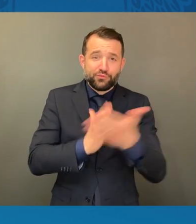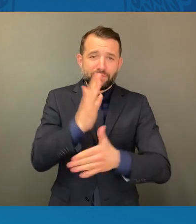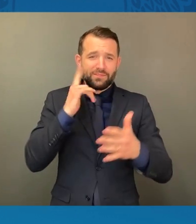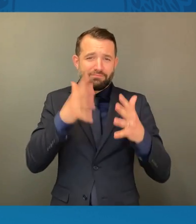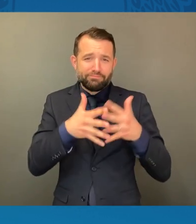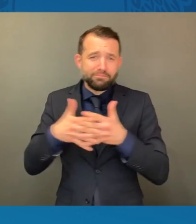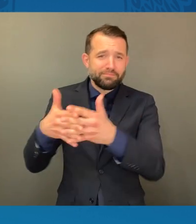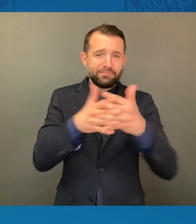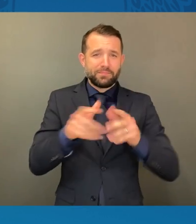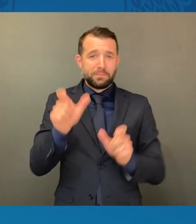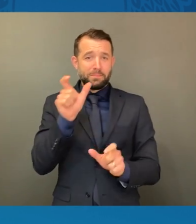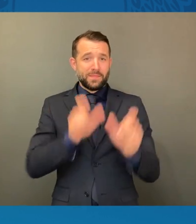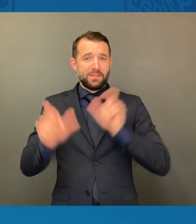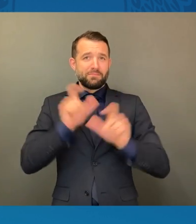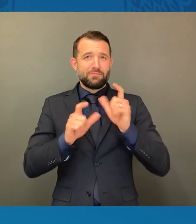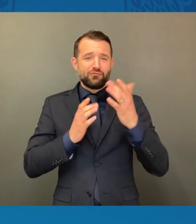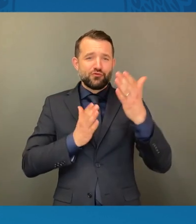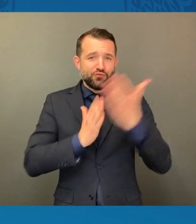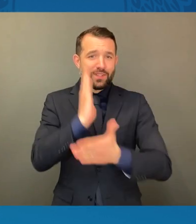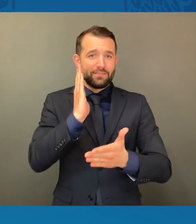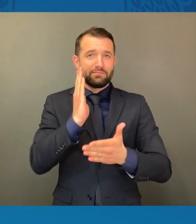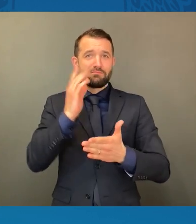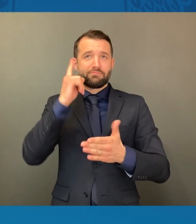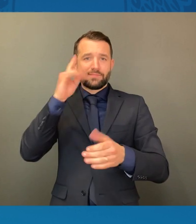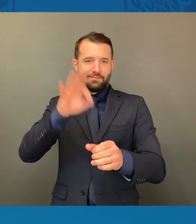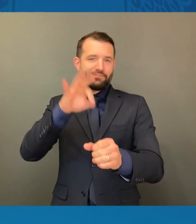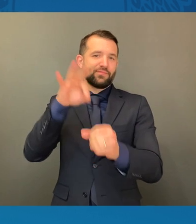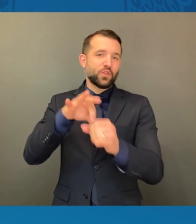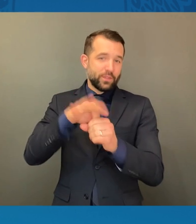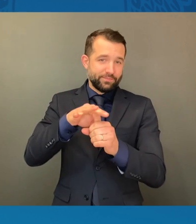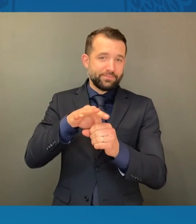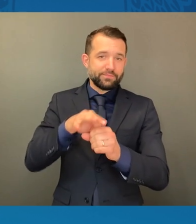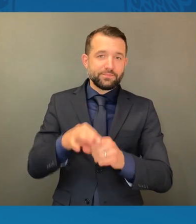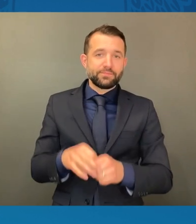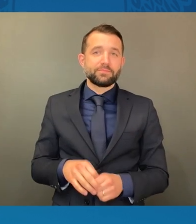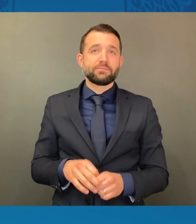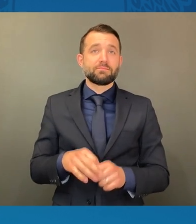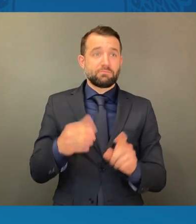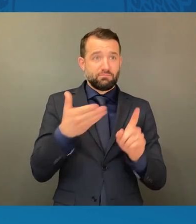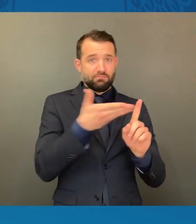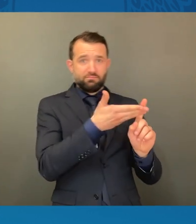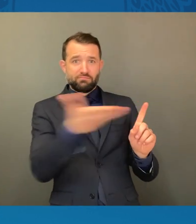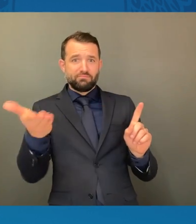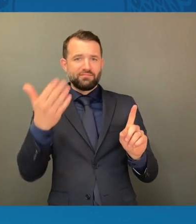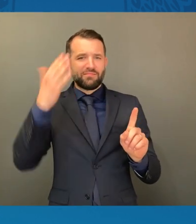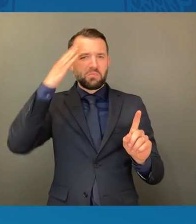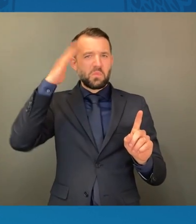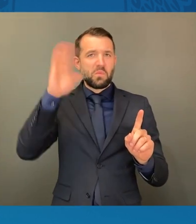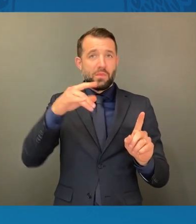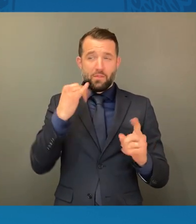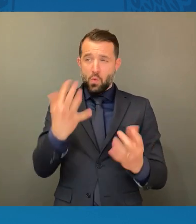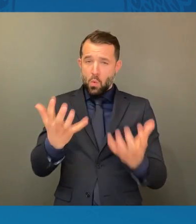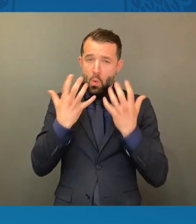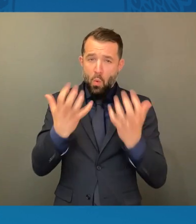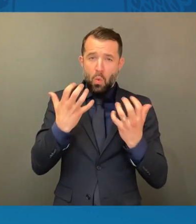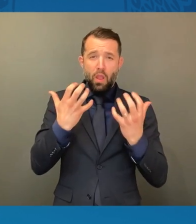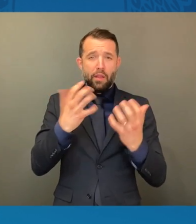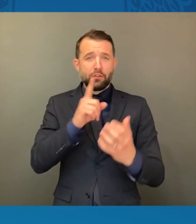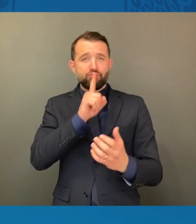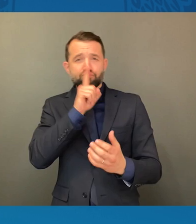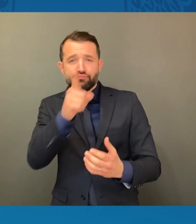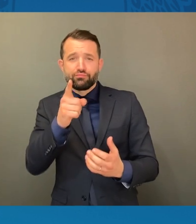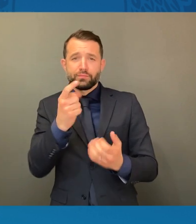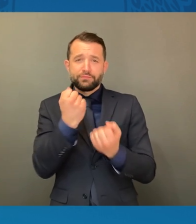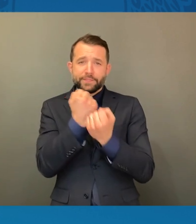the right to vote. They knew that if they wanted true freedom, if they wanted